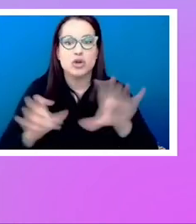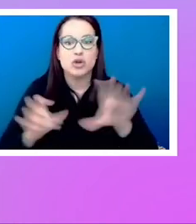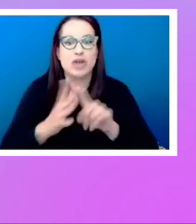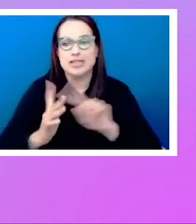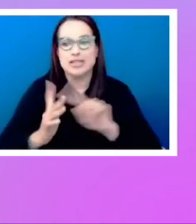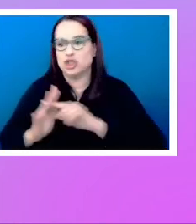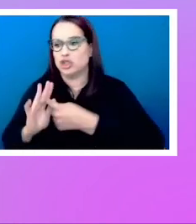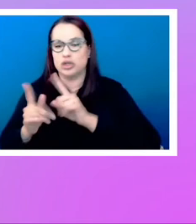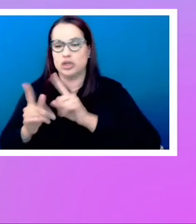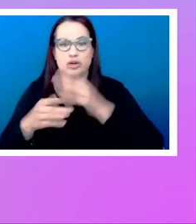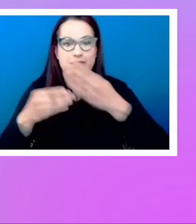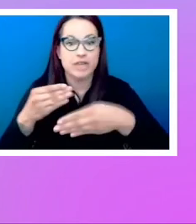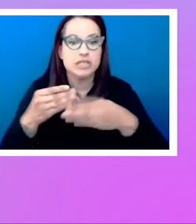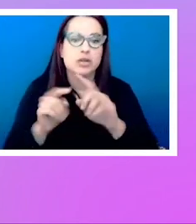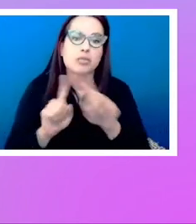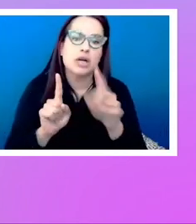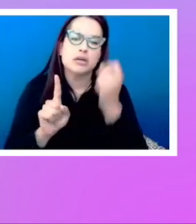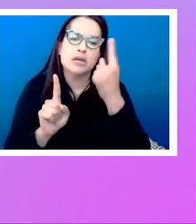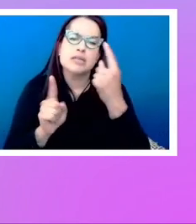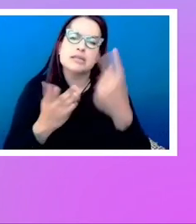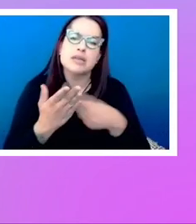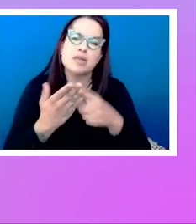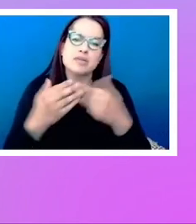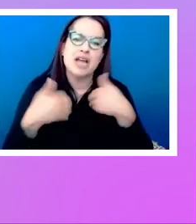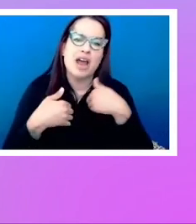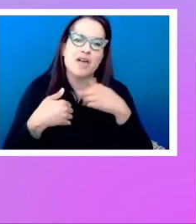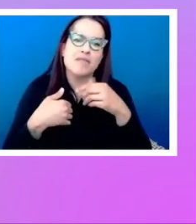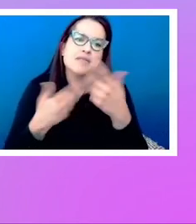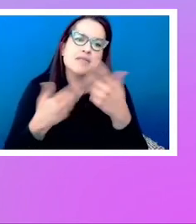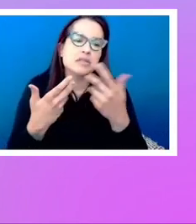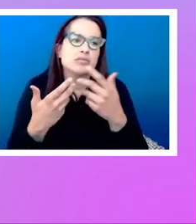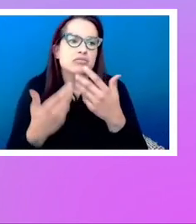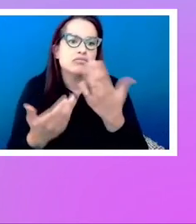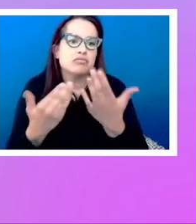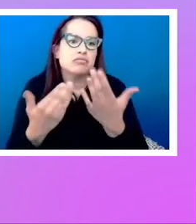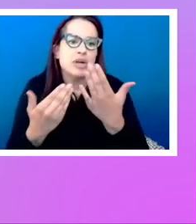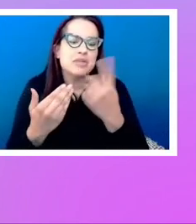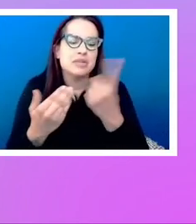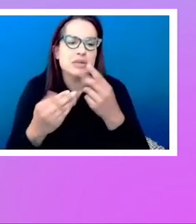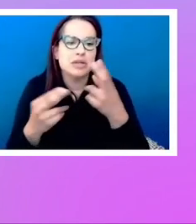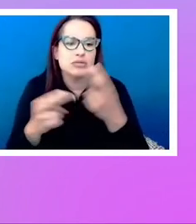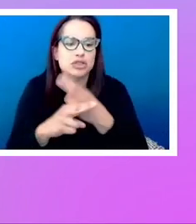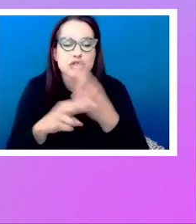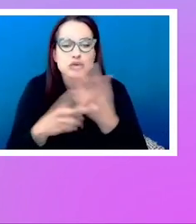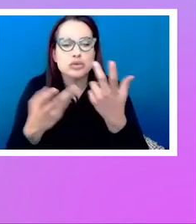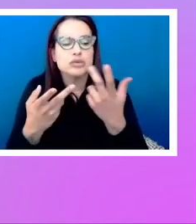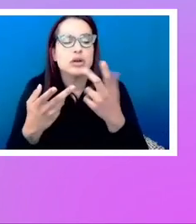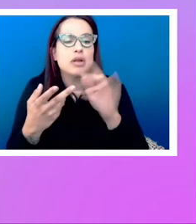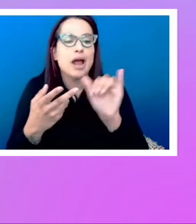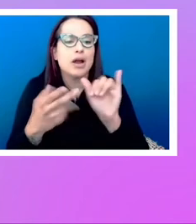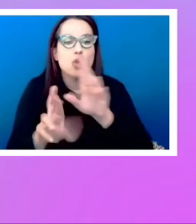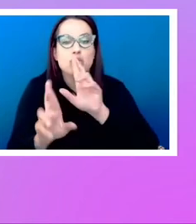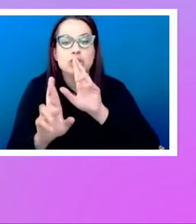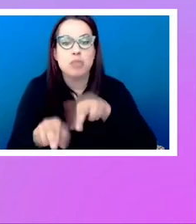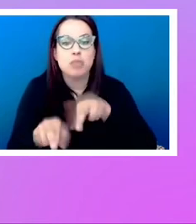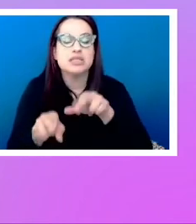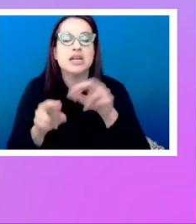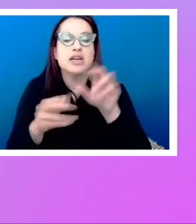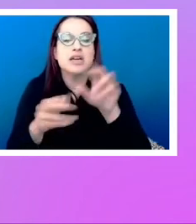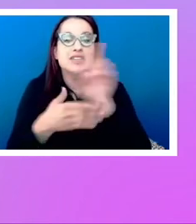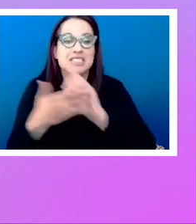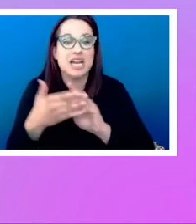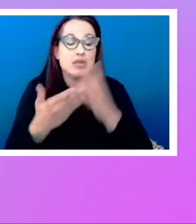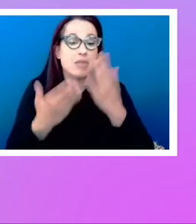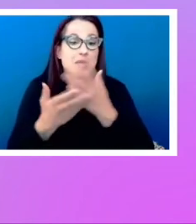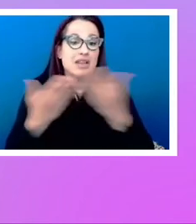there are places where it would be useful, particularly when you're talking about a responsive design, you know, perhaps the thing that you want to prioritize